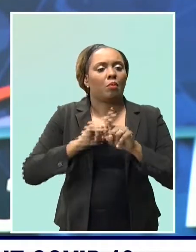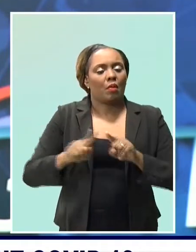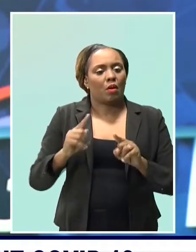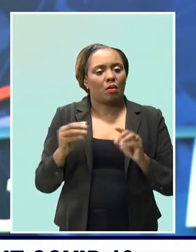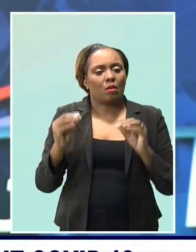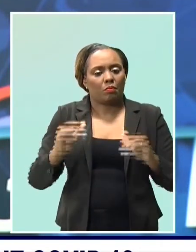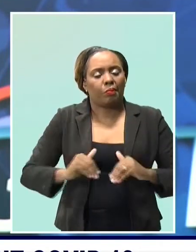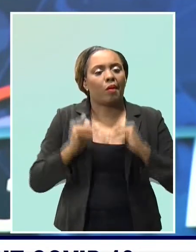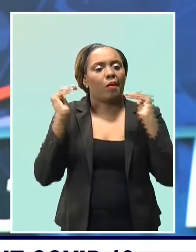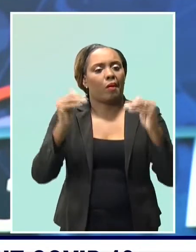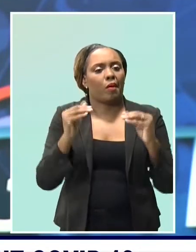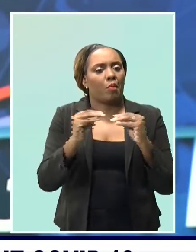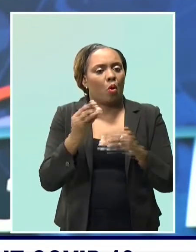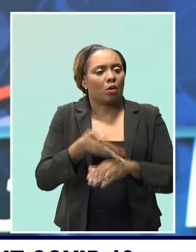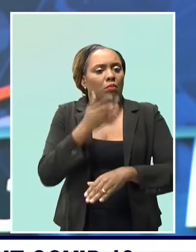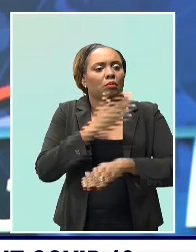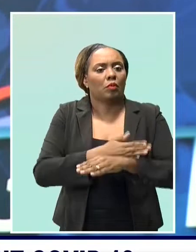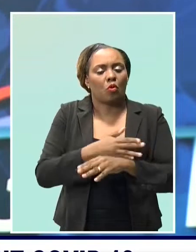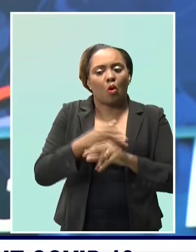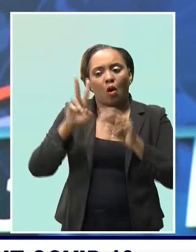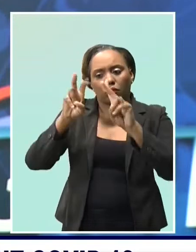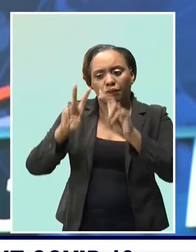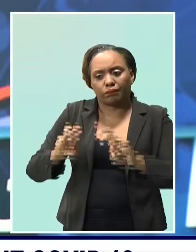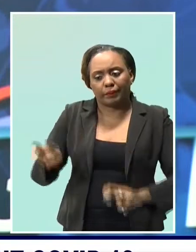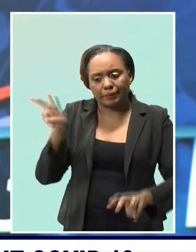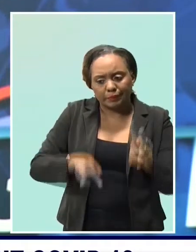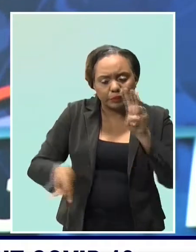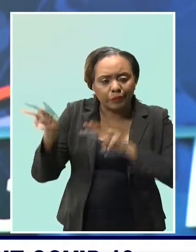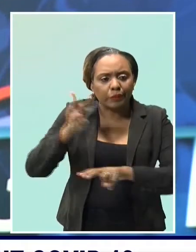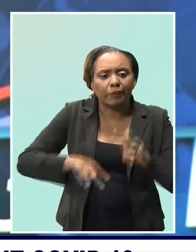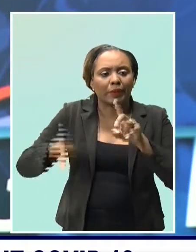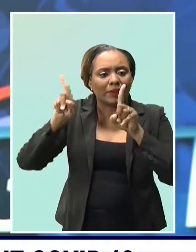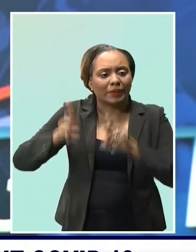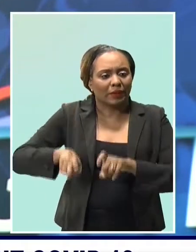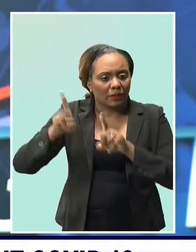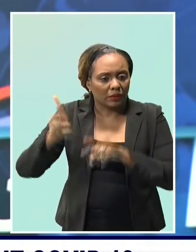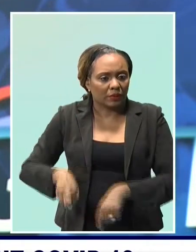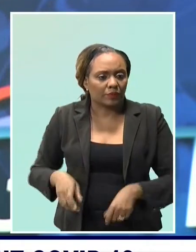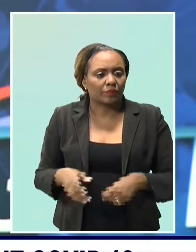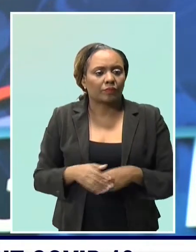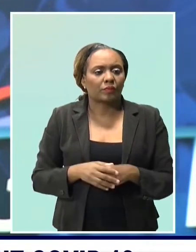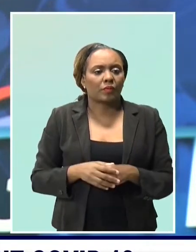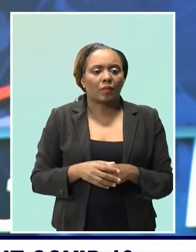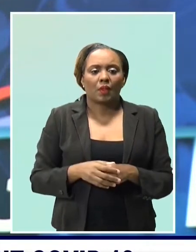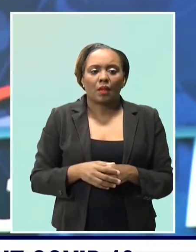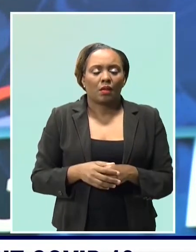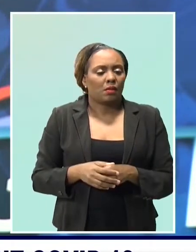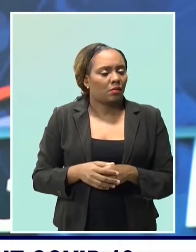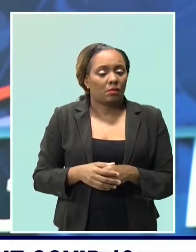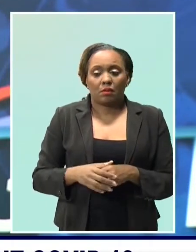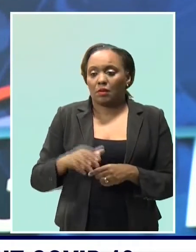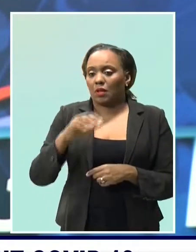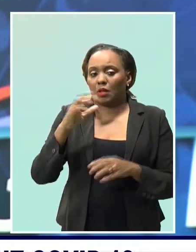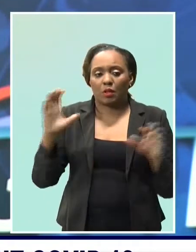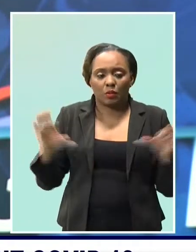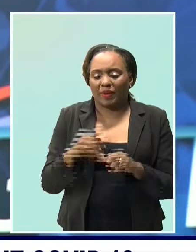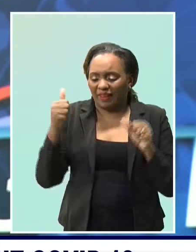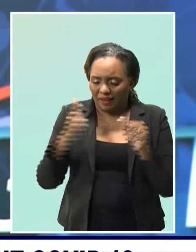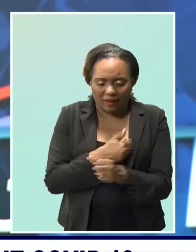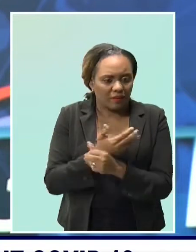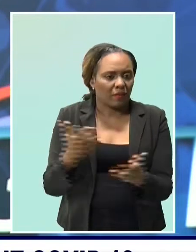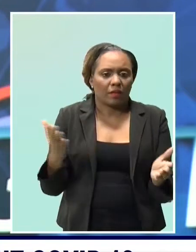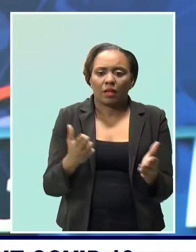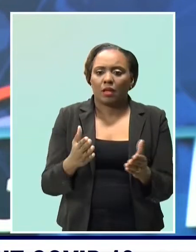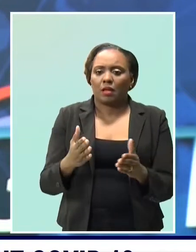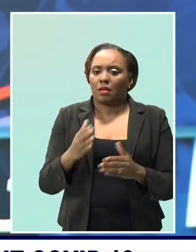Officer of Health with responsibility for the ports of entry, Dr. Monohar Singh, says they are leaving nothing to chance with those entering the